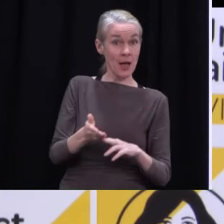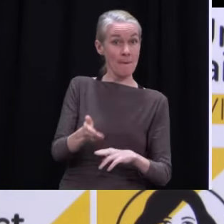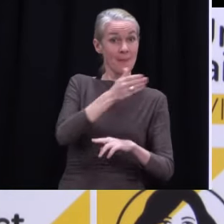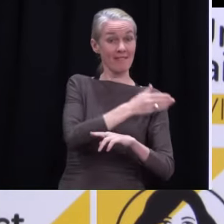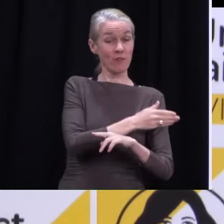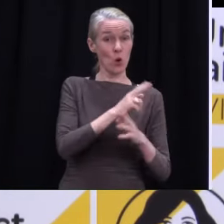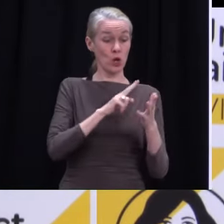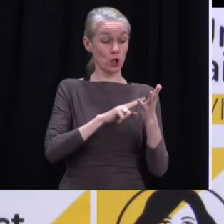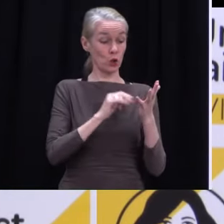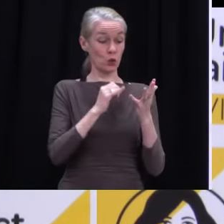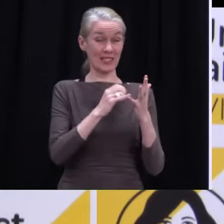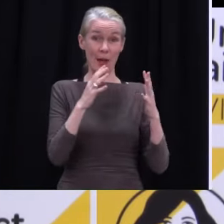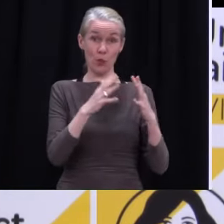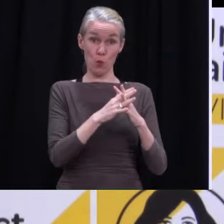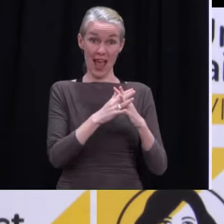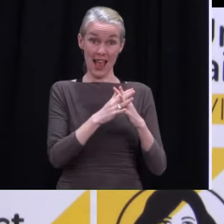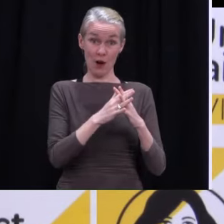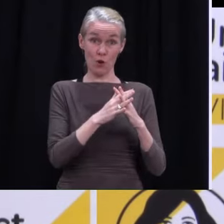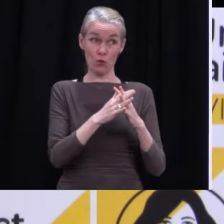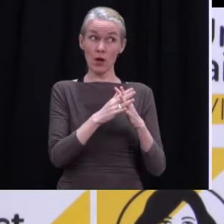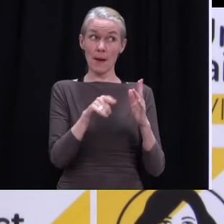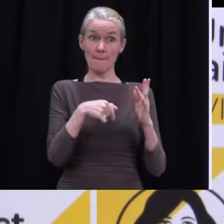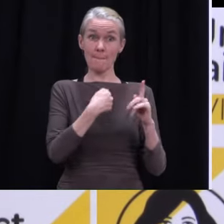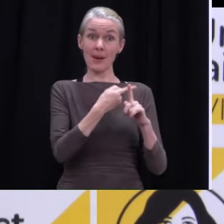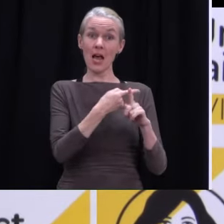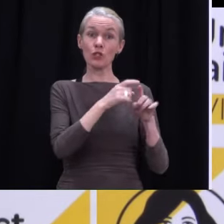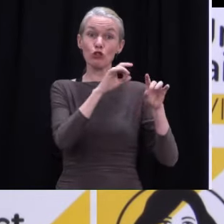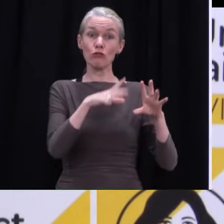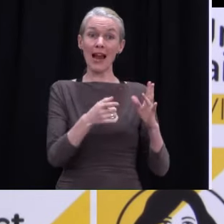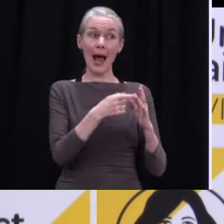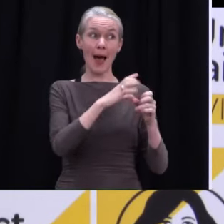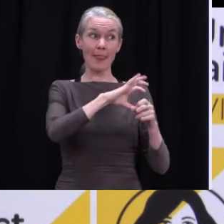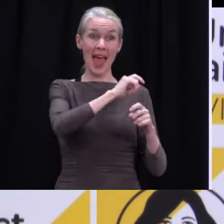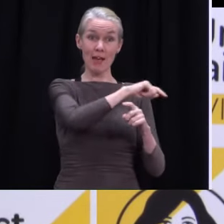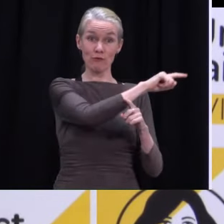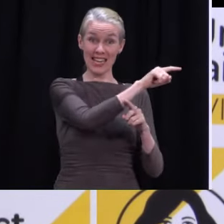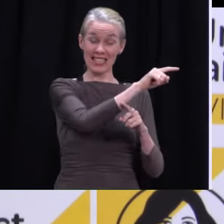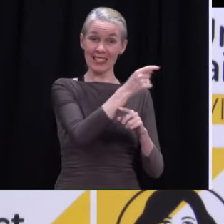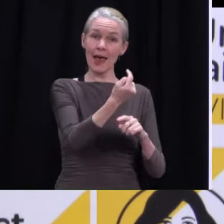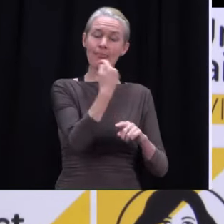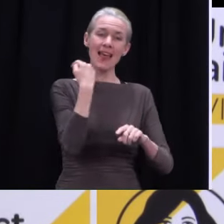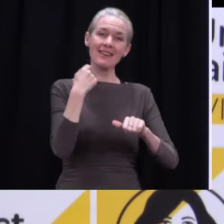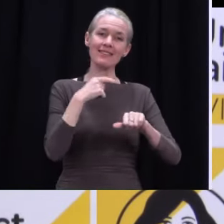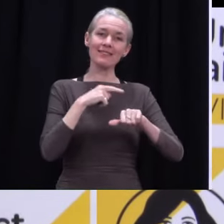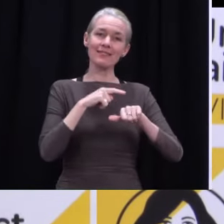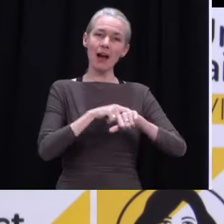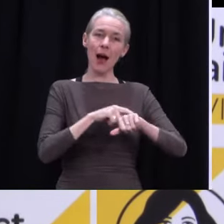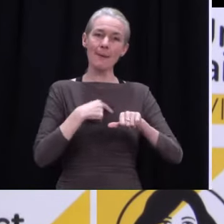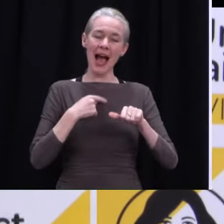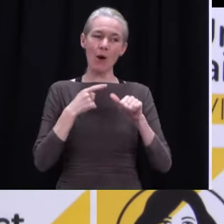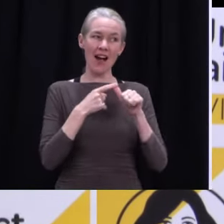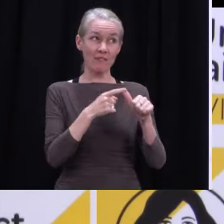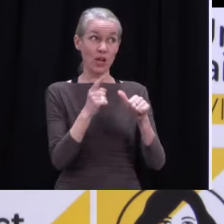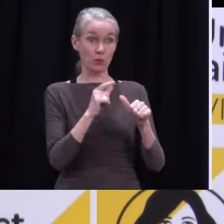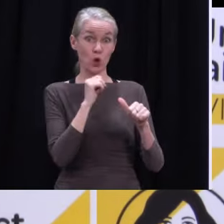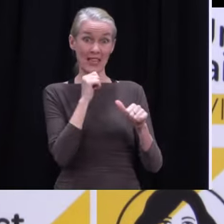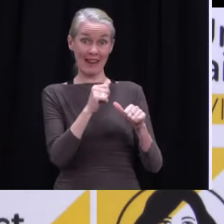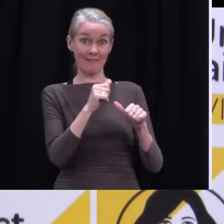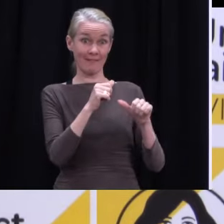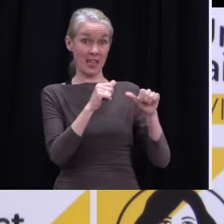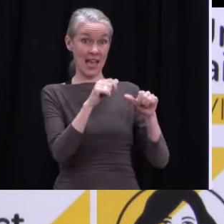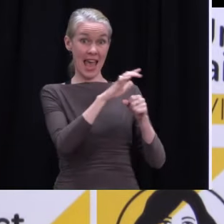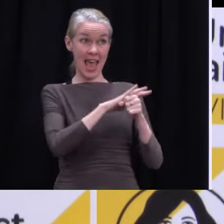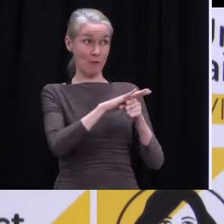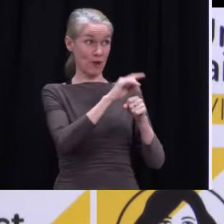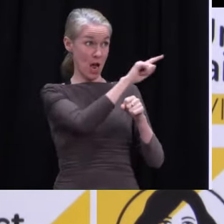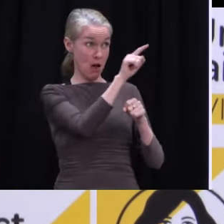And the advice was to retain pre-departure testing where people were travelling from states with cases which included